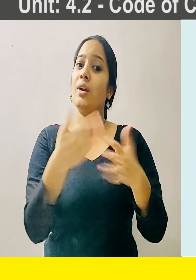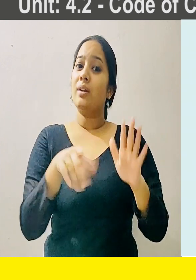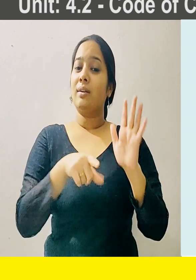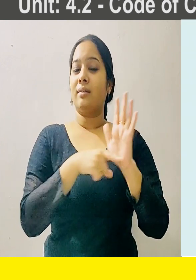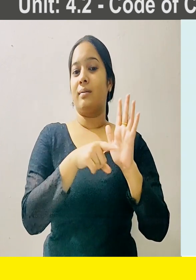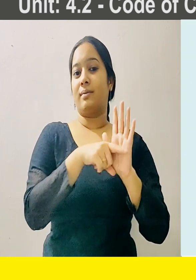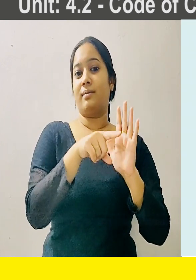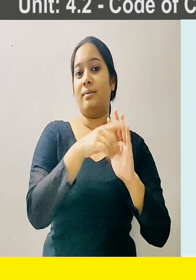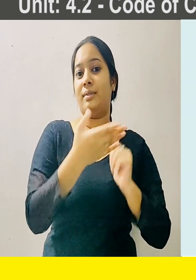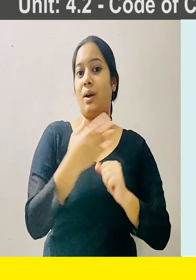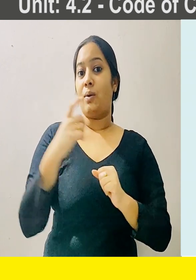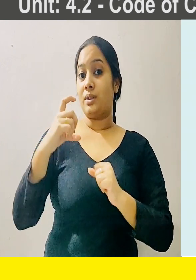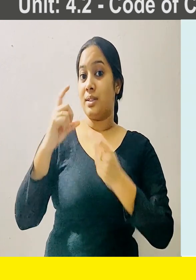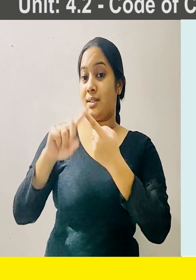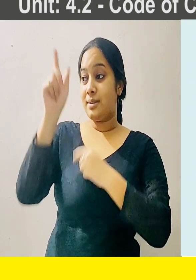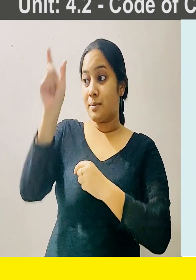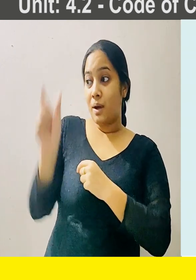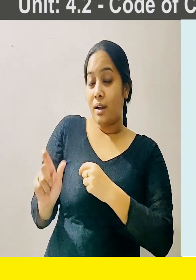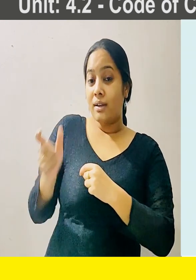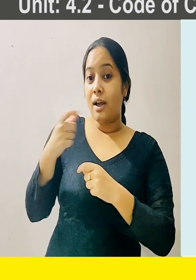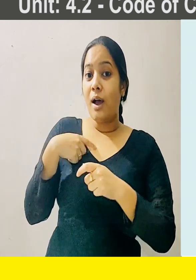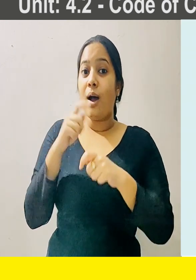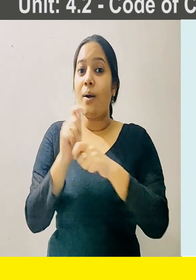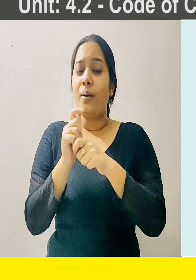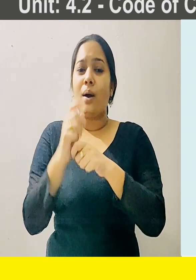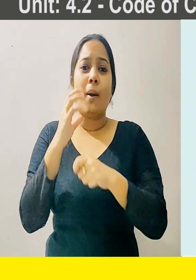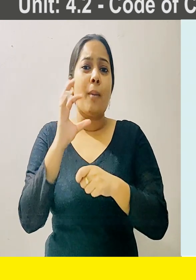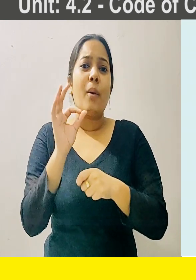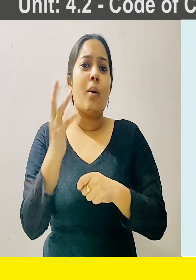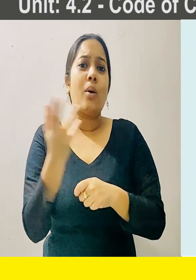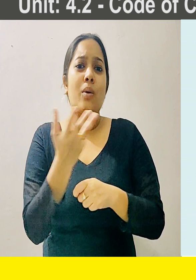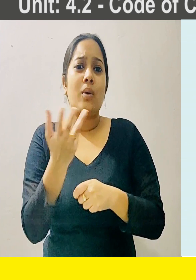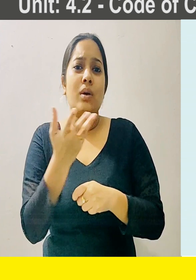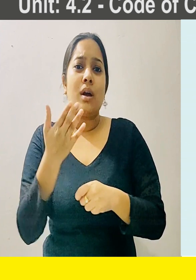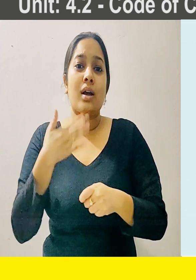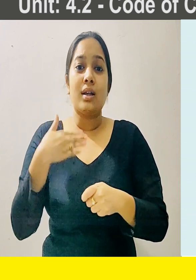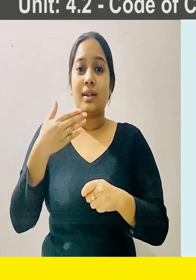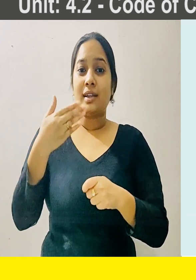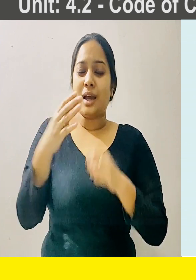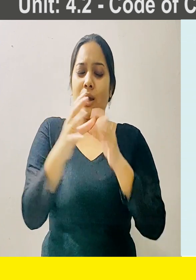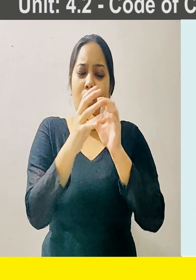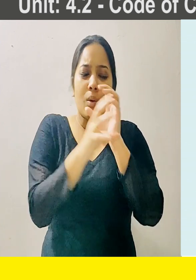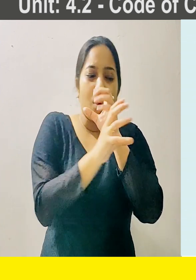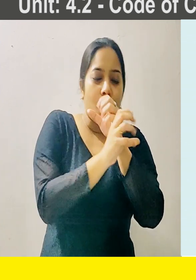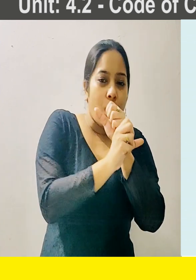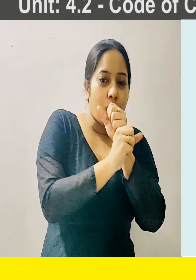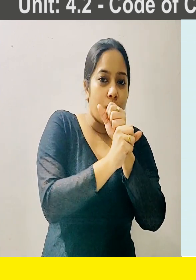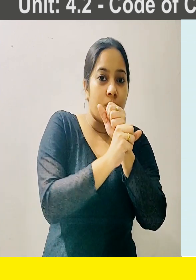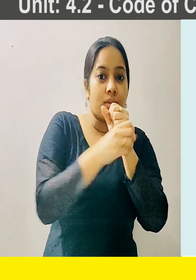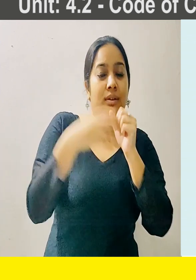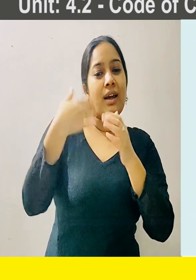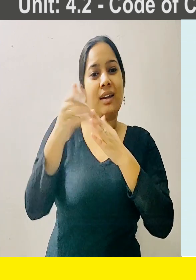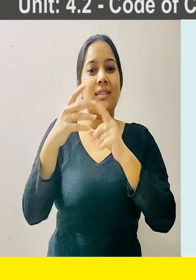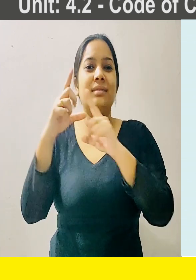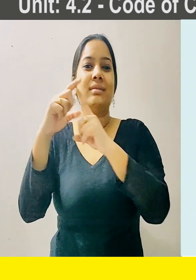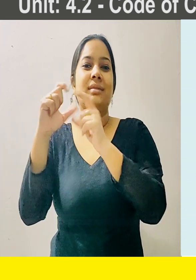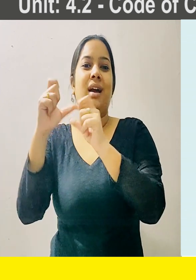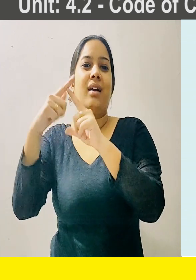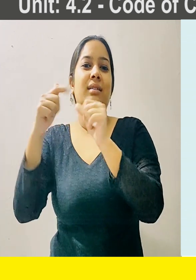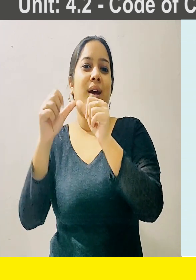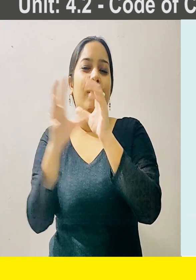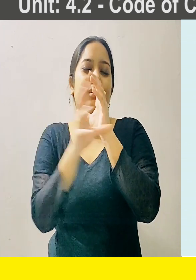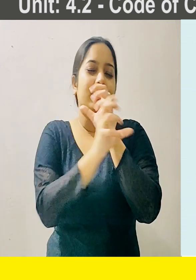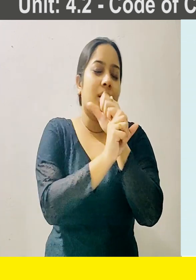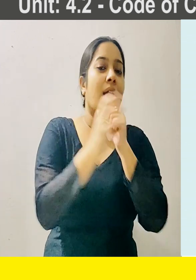General code of conduct. As a CCE, it is important that you maintain the confidentiality